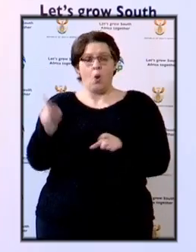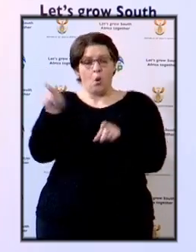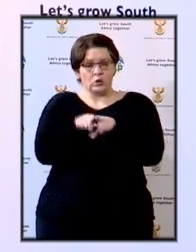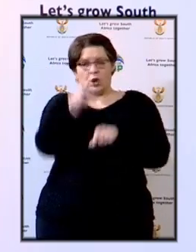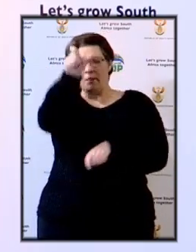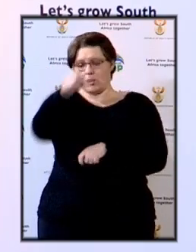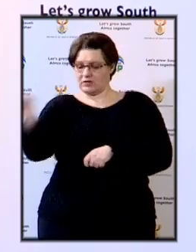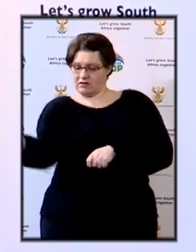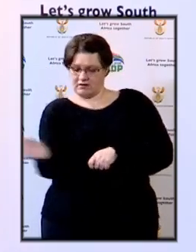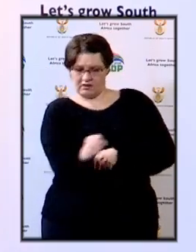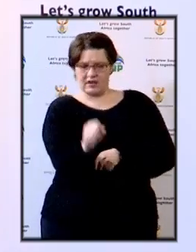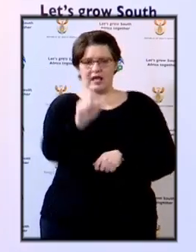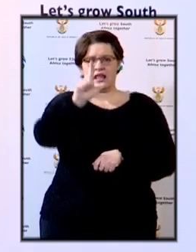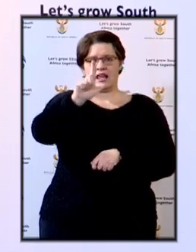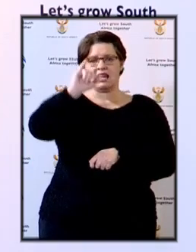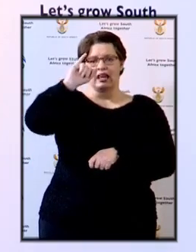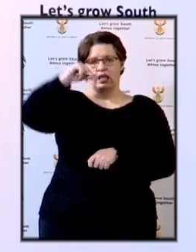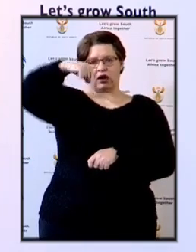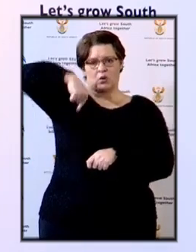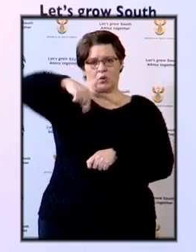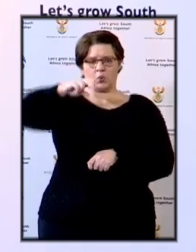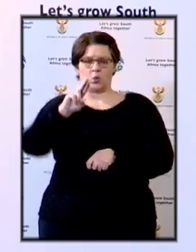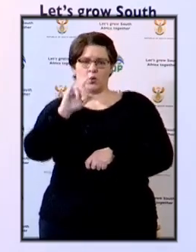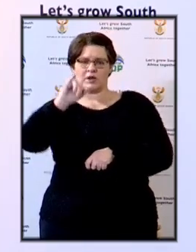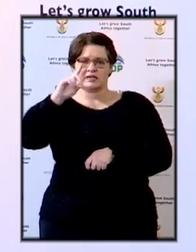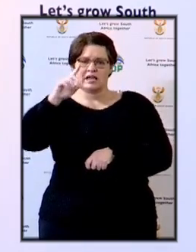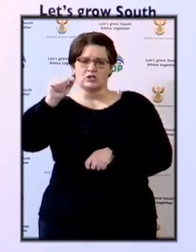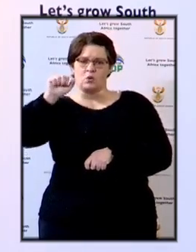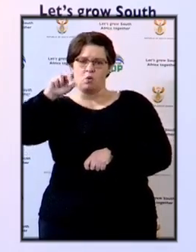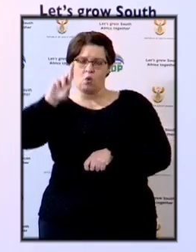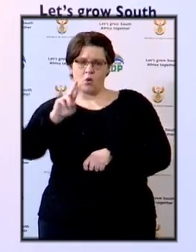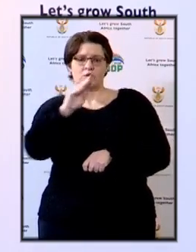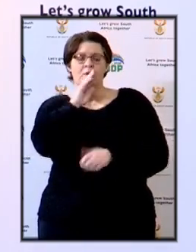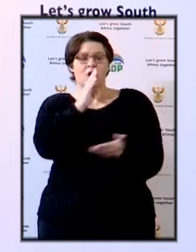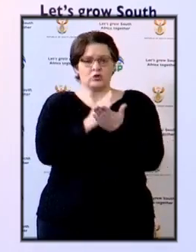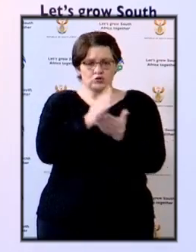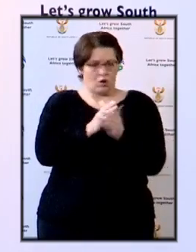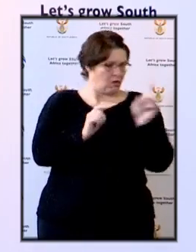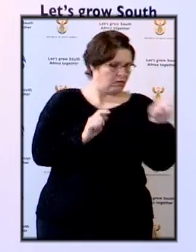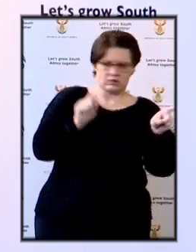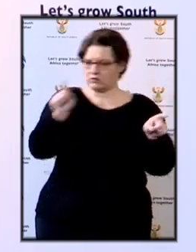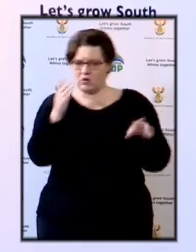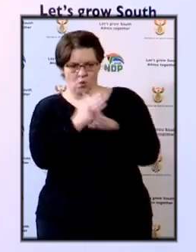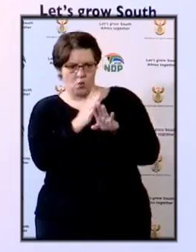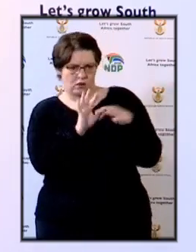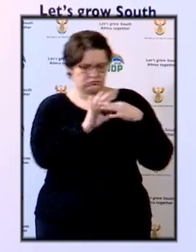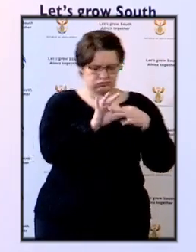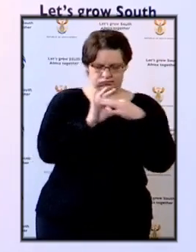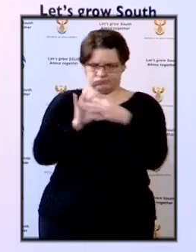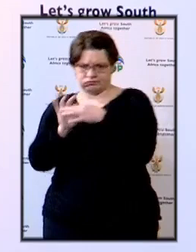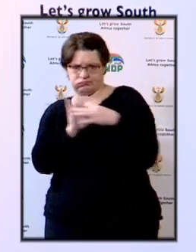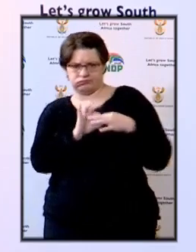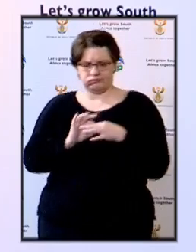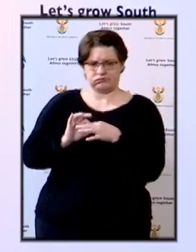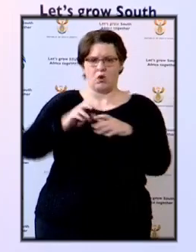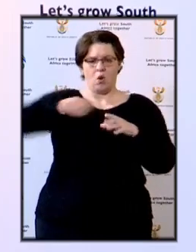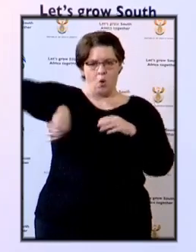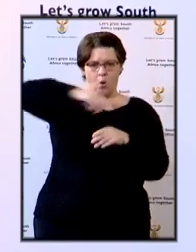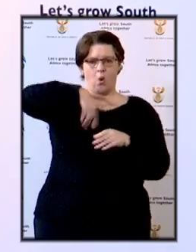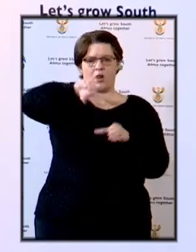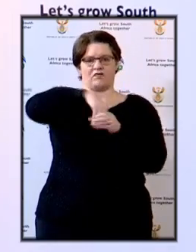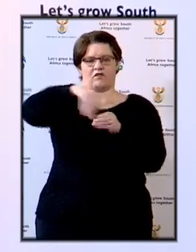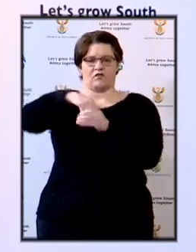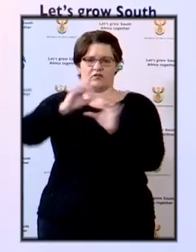liquidator who played a key role in ensuring that there is cooperation with this investigation.